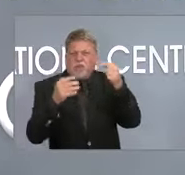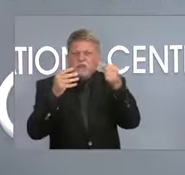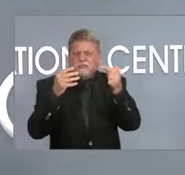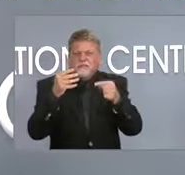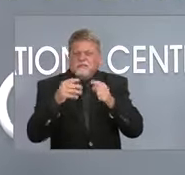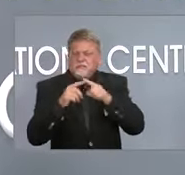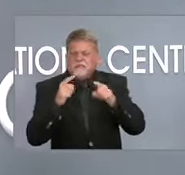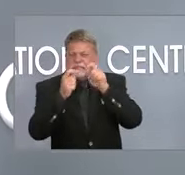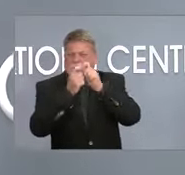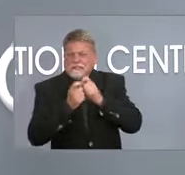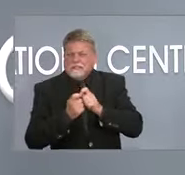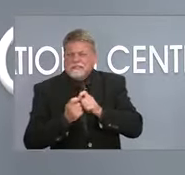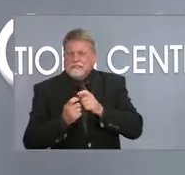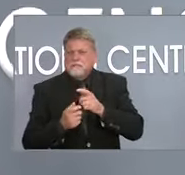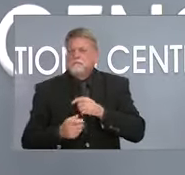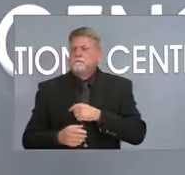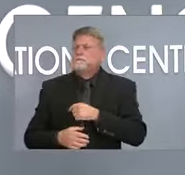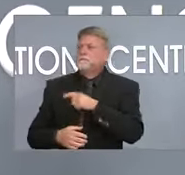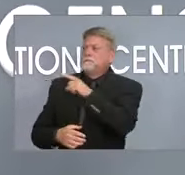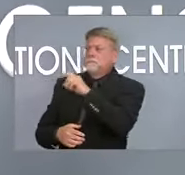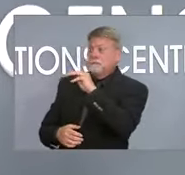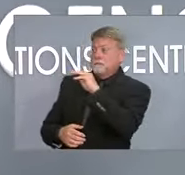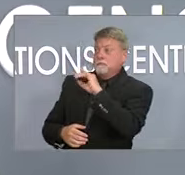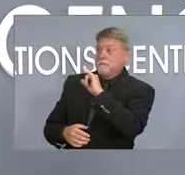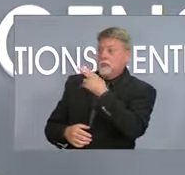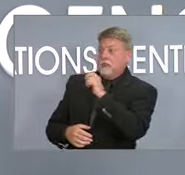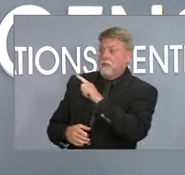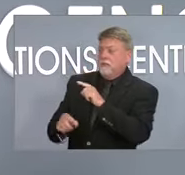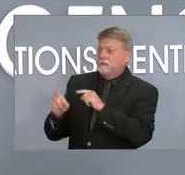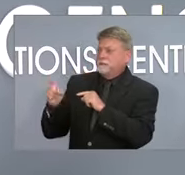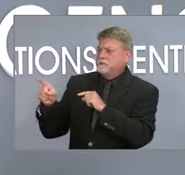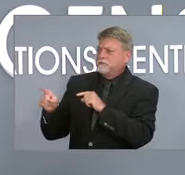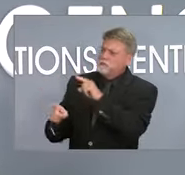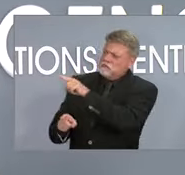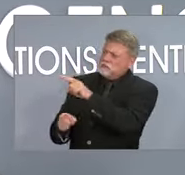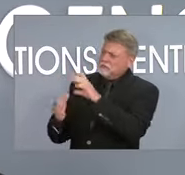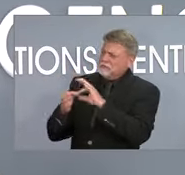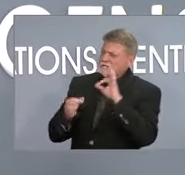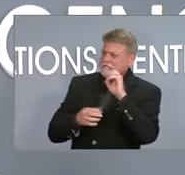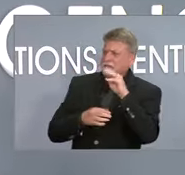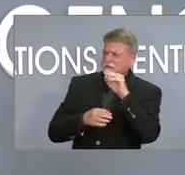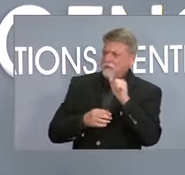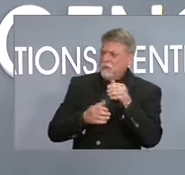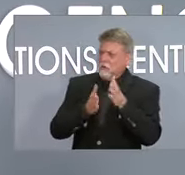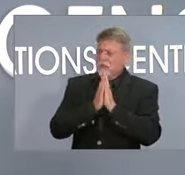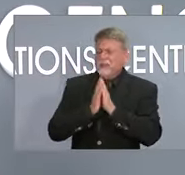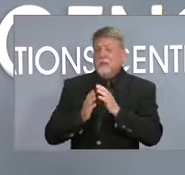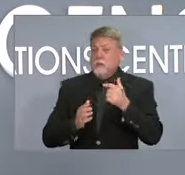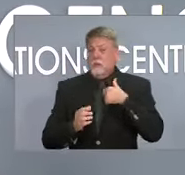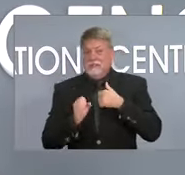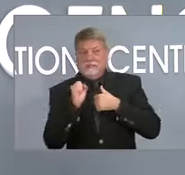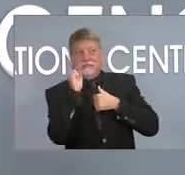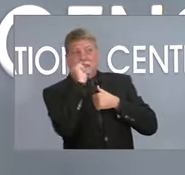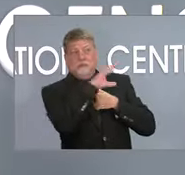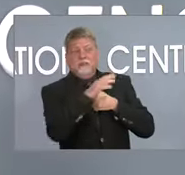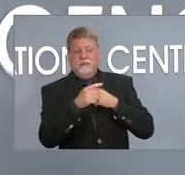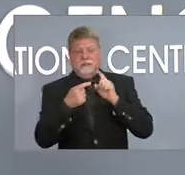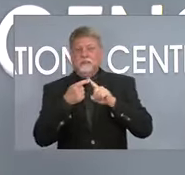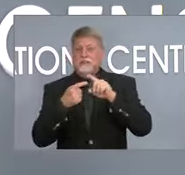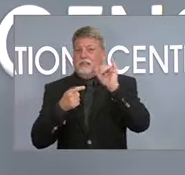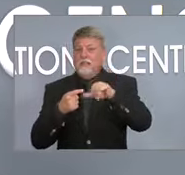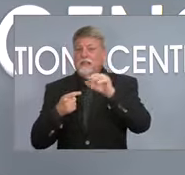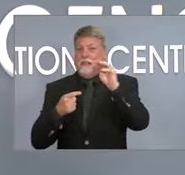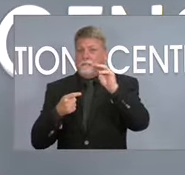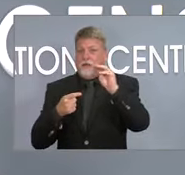Michael, I'm not sure which request you are referring to, because there are there are a couple of requests to FEMA, one related to monoclonal